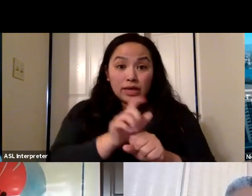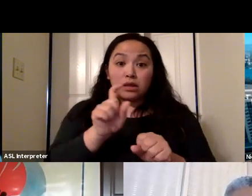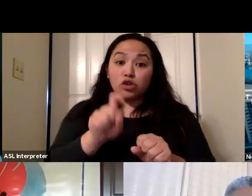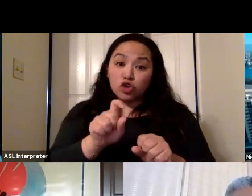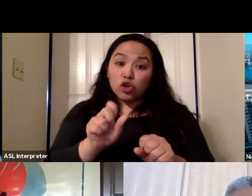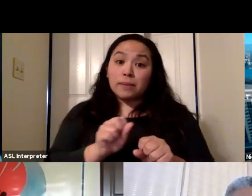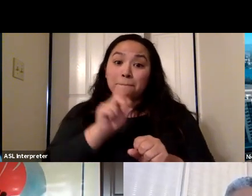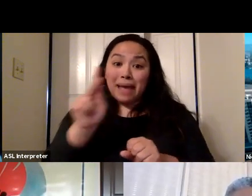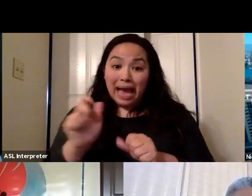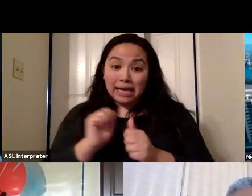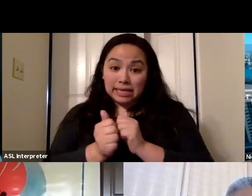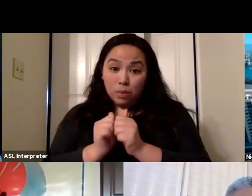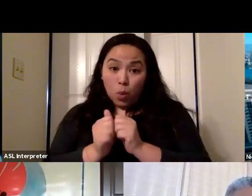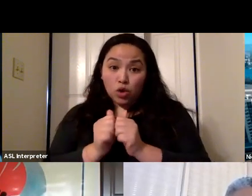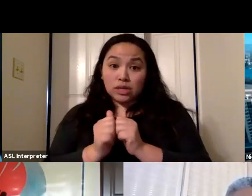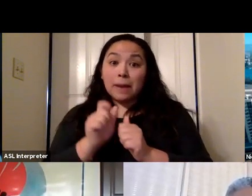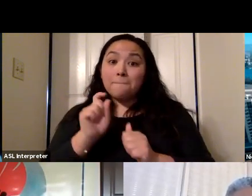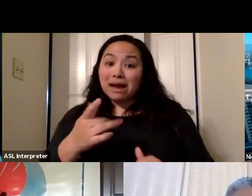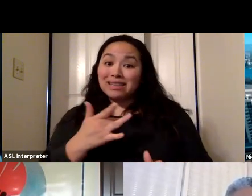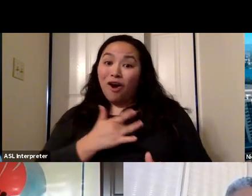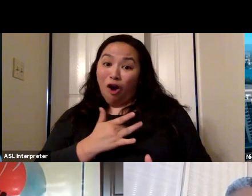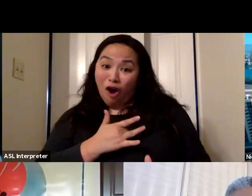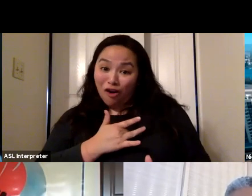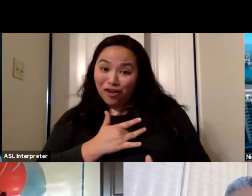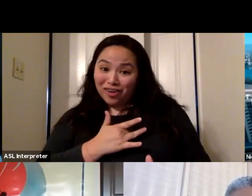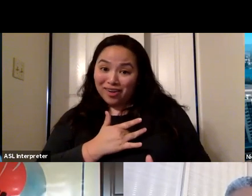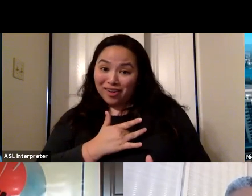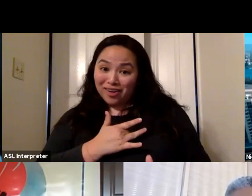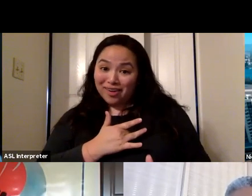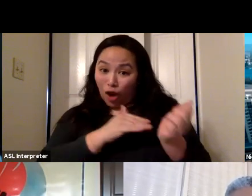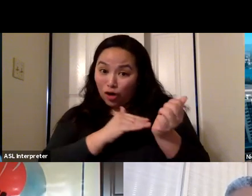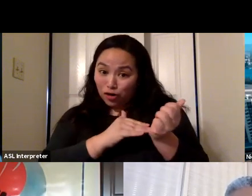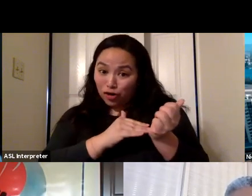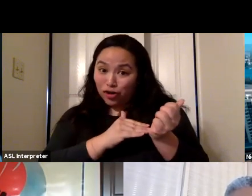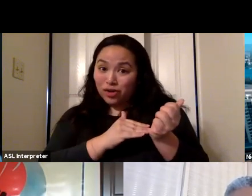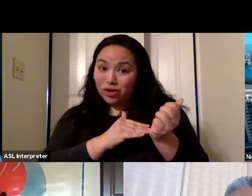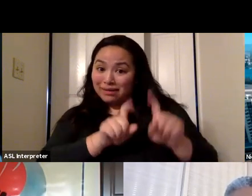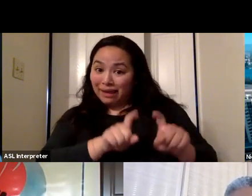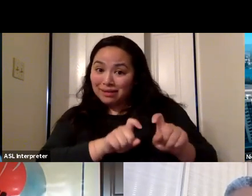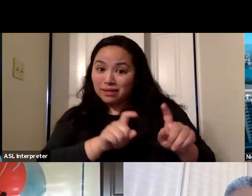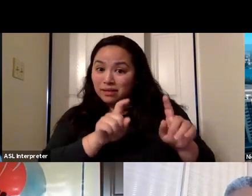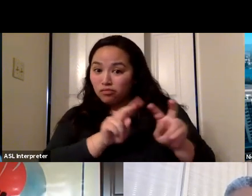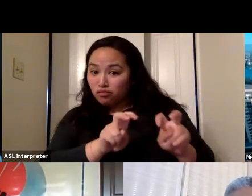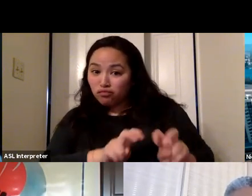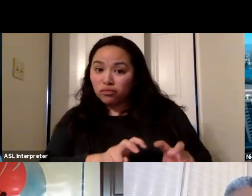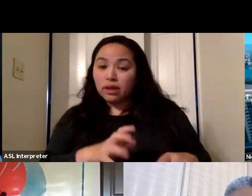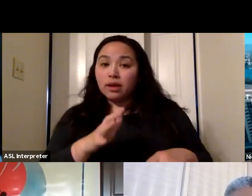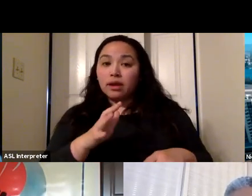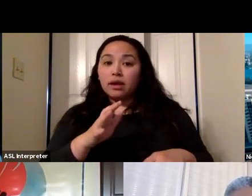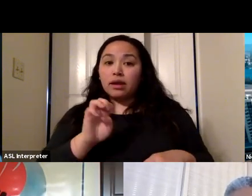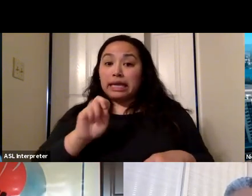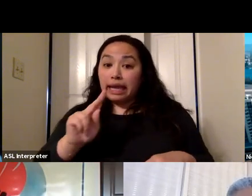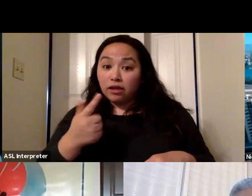to sports, they actually need a cardiology, a cardiac examination. So that might just be questions. It might be EKG. It might be more than that.